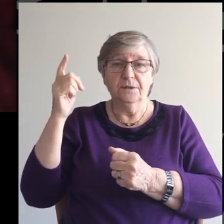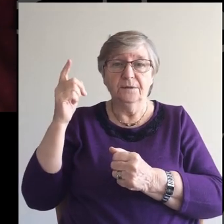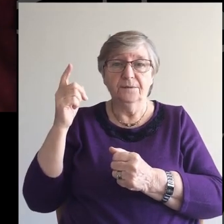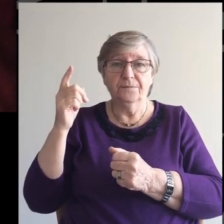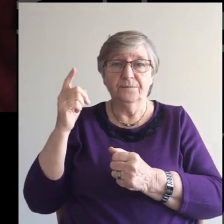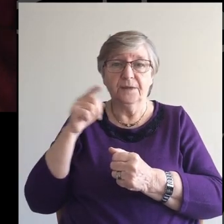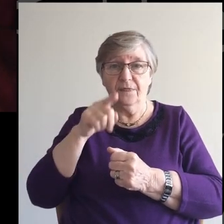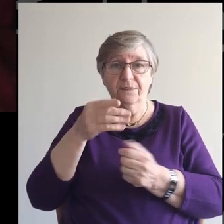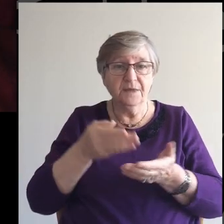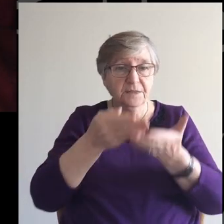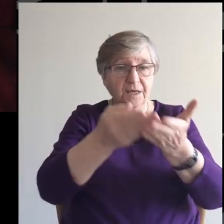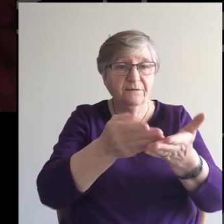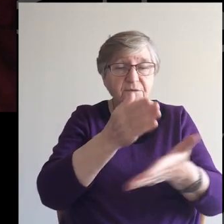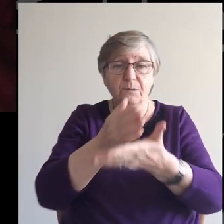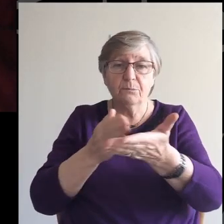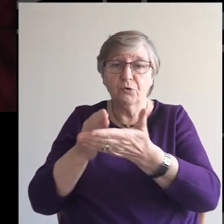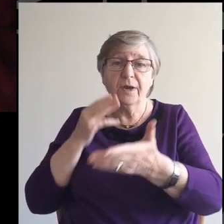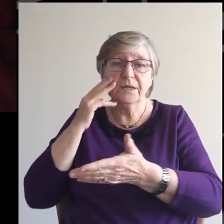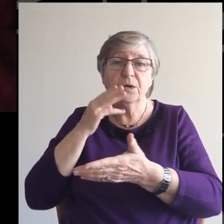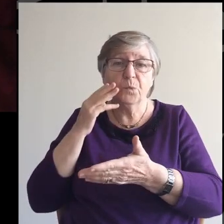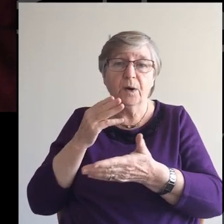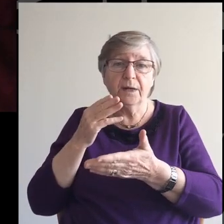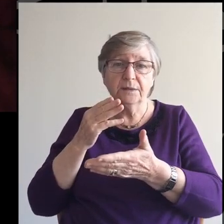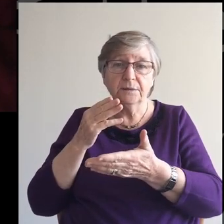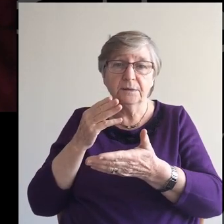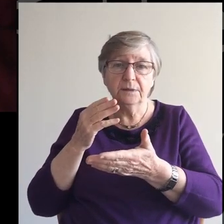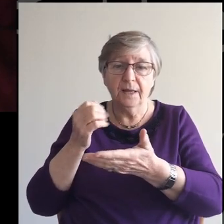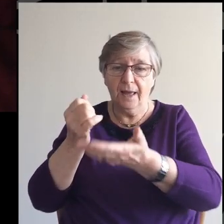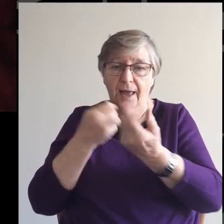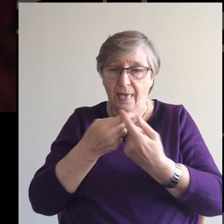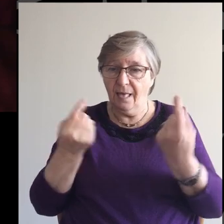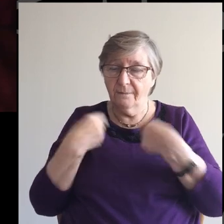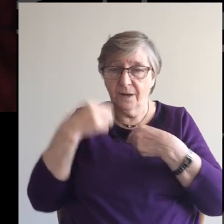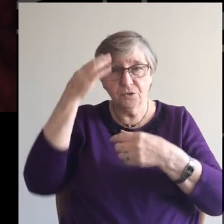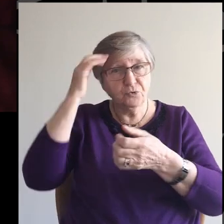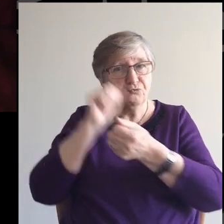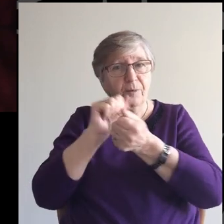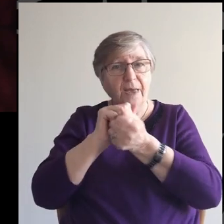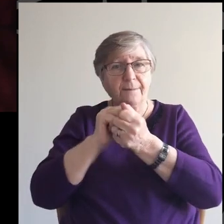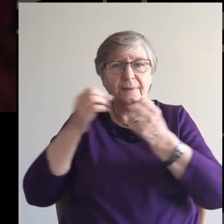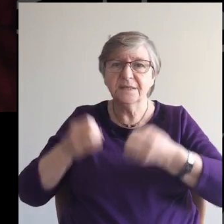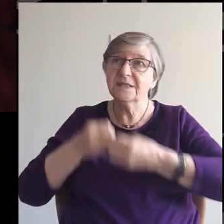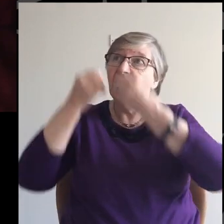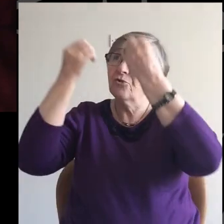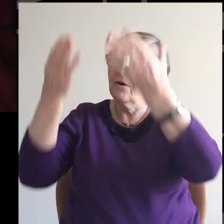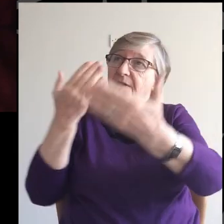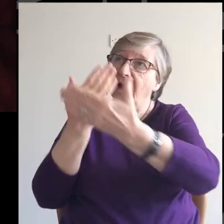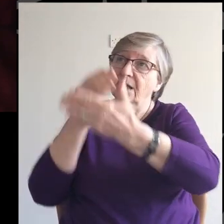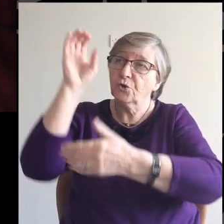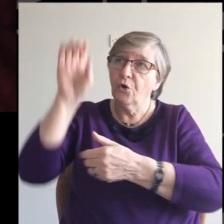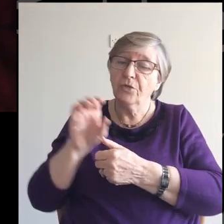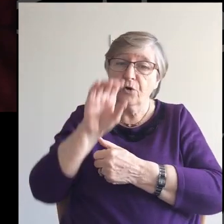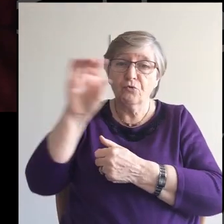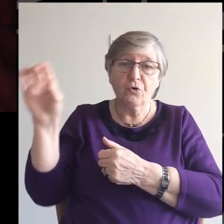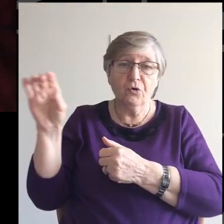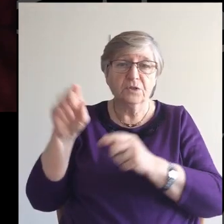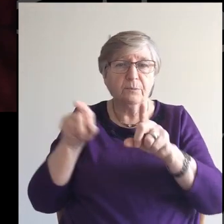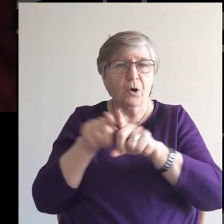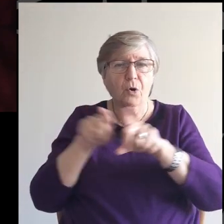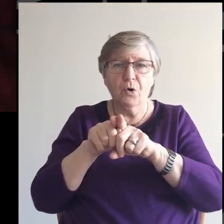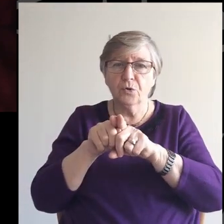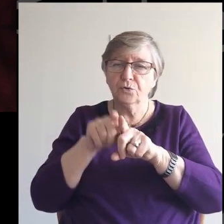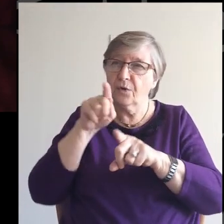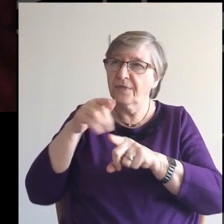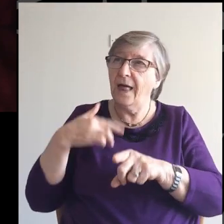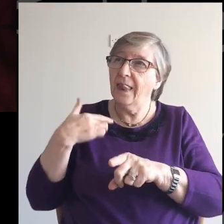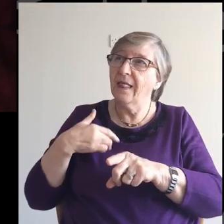And these gifts Of bread and wine Speak to us Not just Of the sacrifice Of the cross But also Of that living